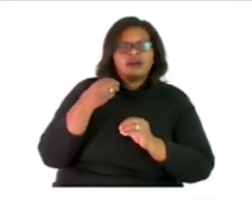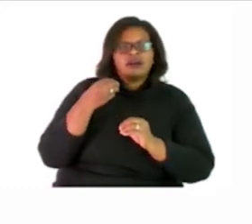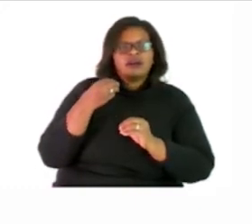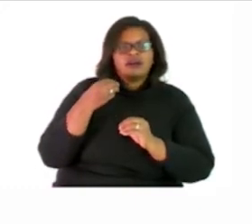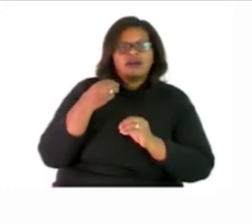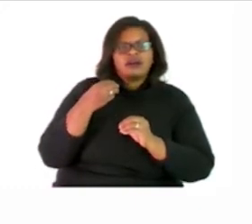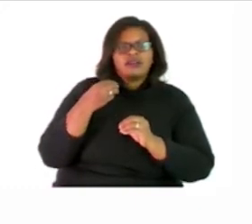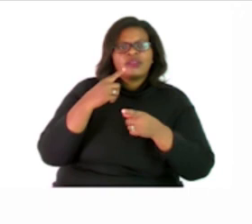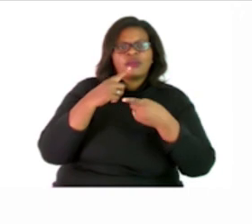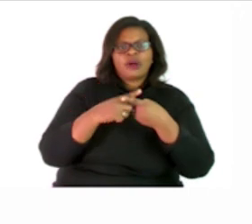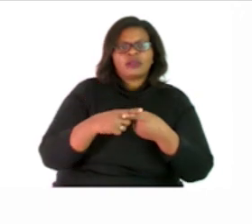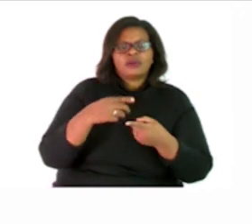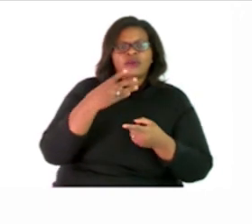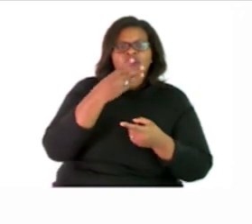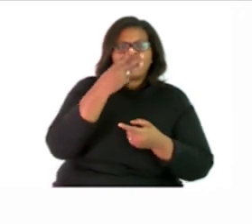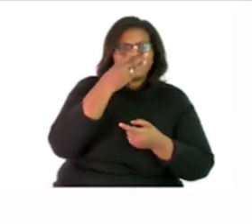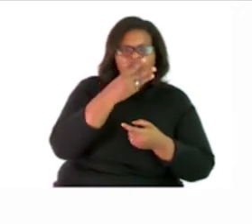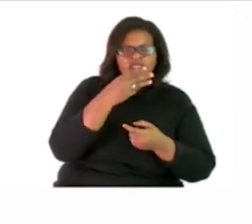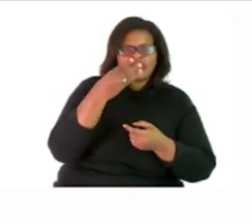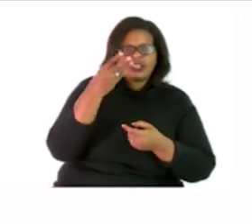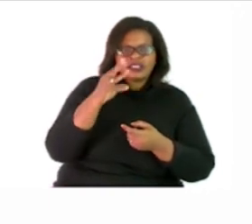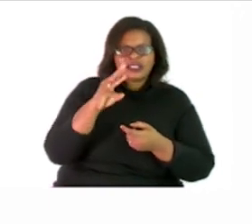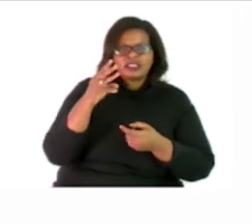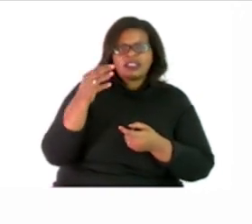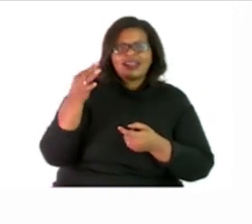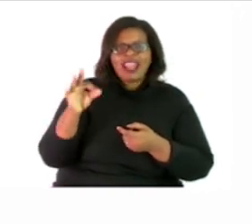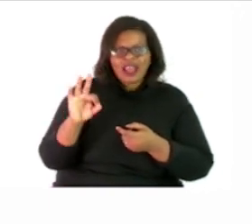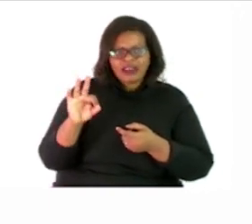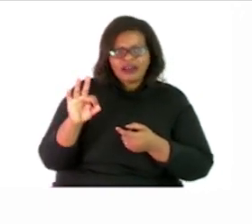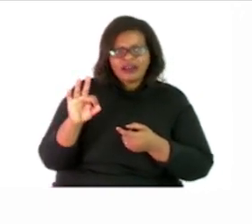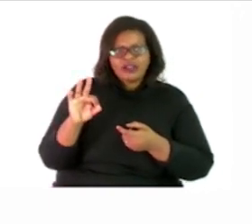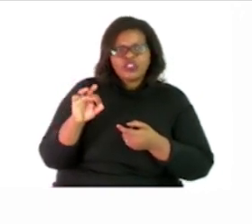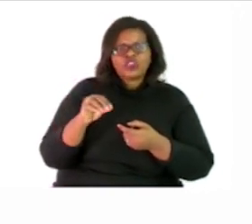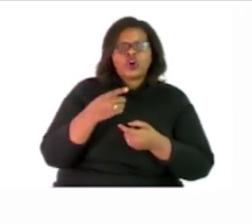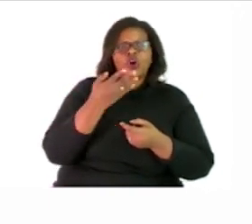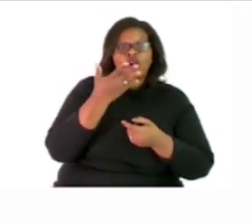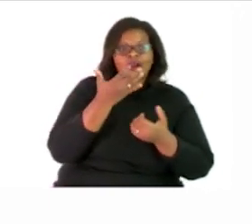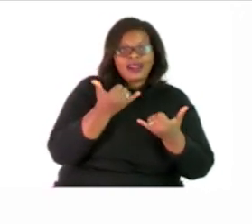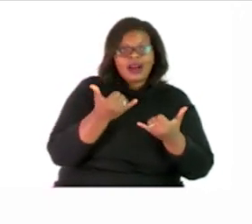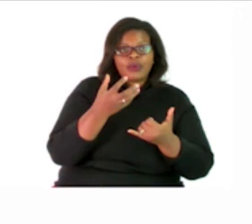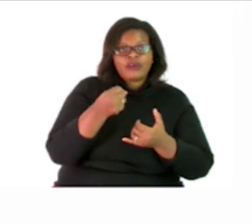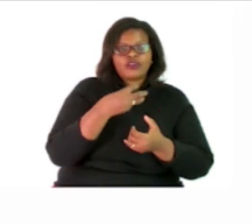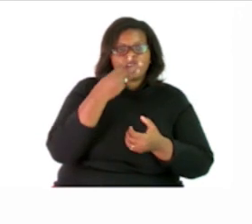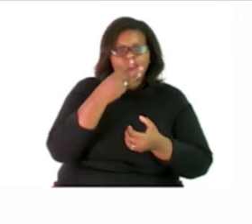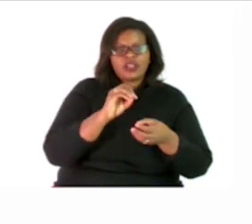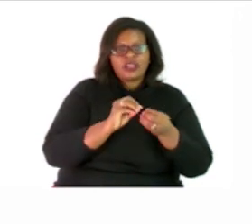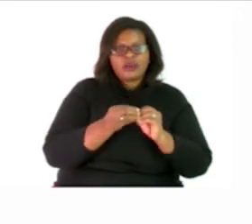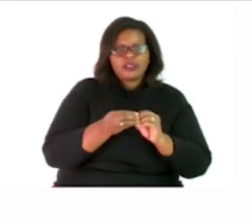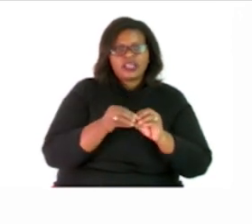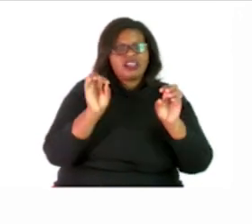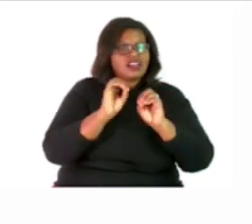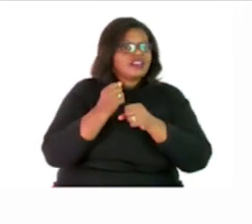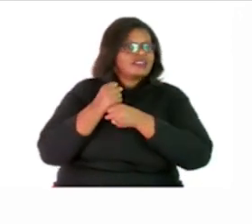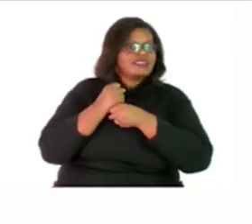difference is we are using 3 numbers not 2 as we have been doing it so there nothing difficult